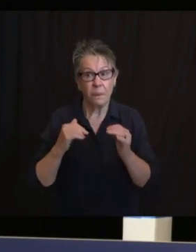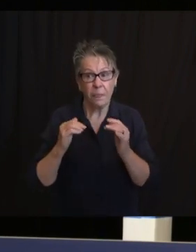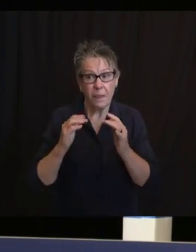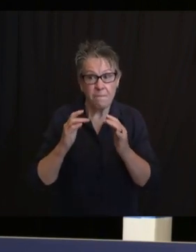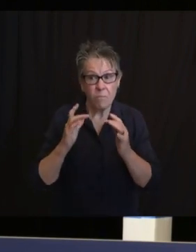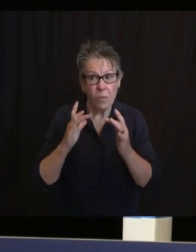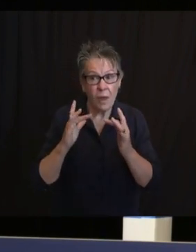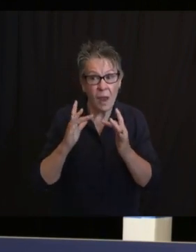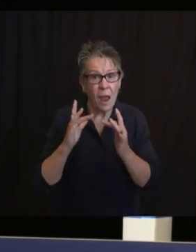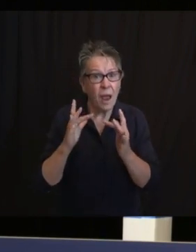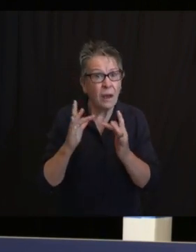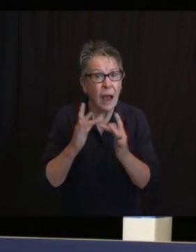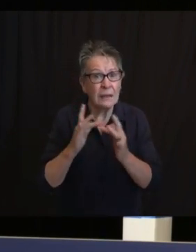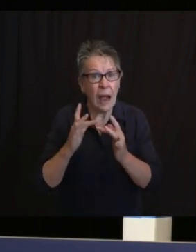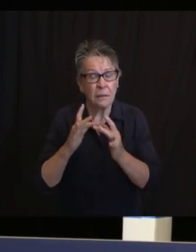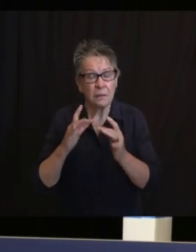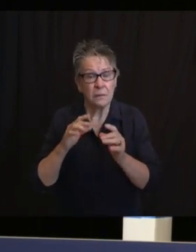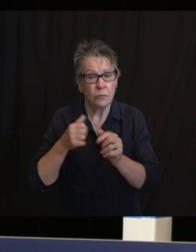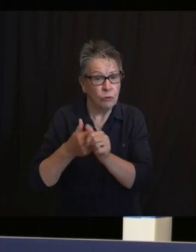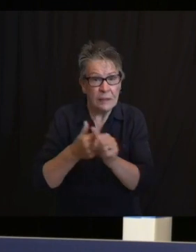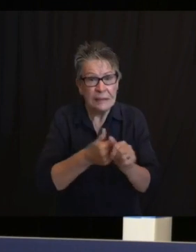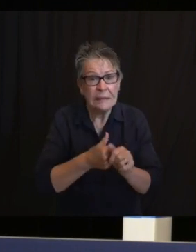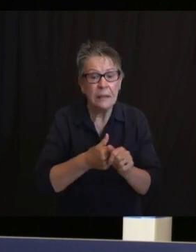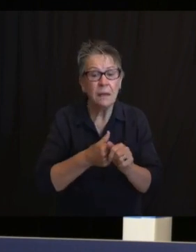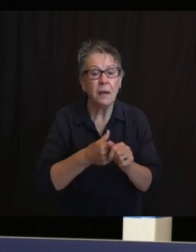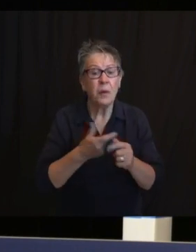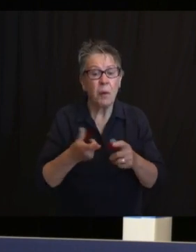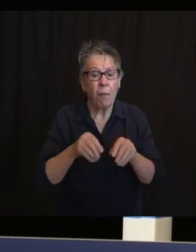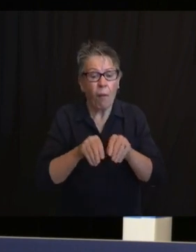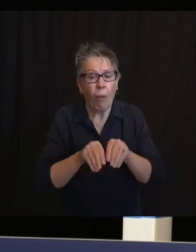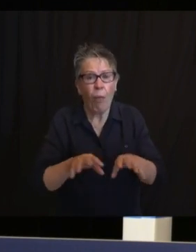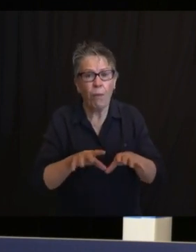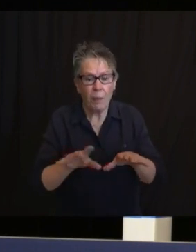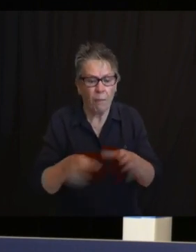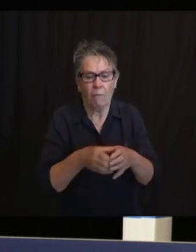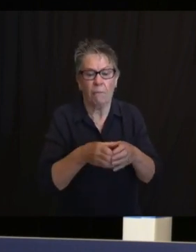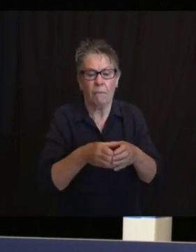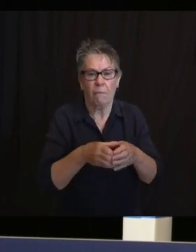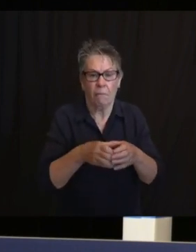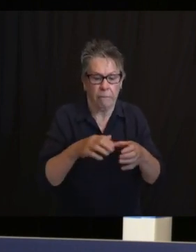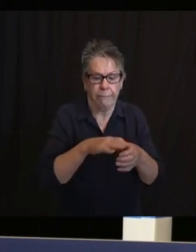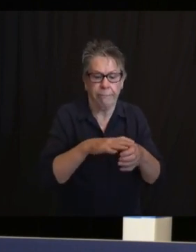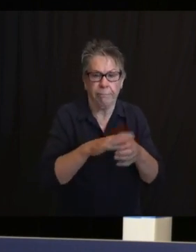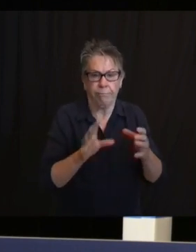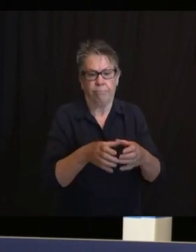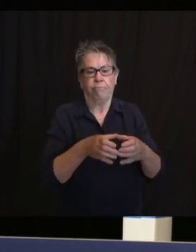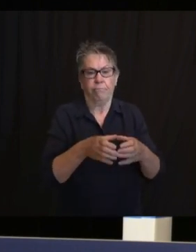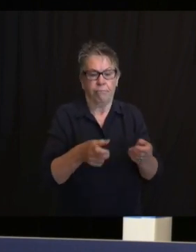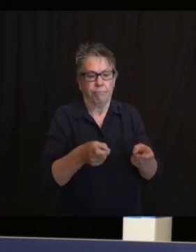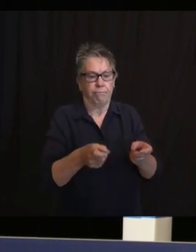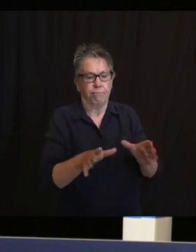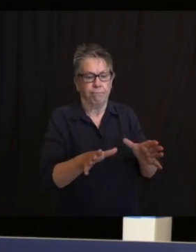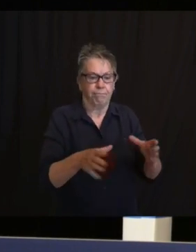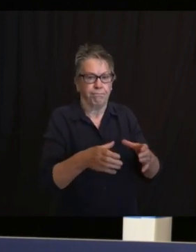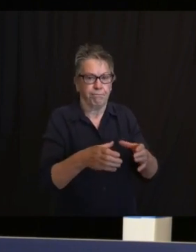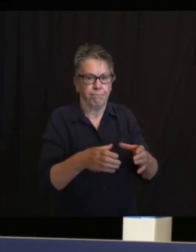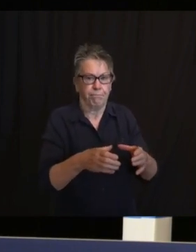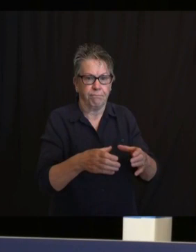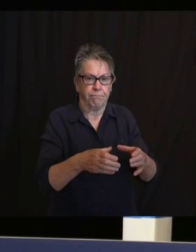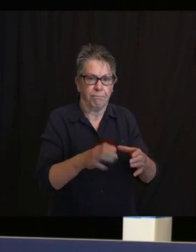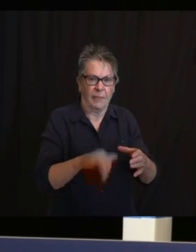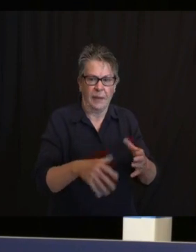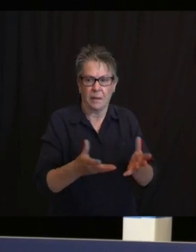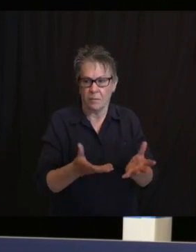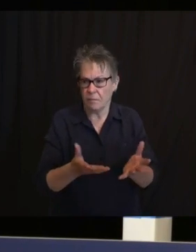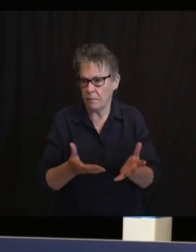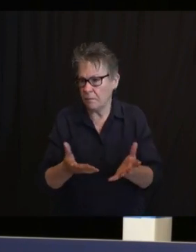envelop the whole state. So basically that's the general conceptualization is, you you find it faster rather